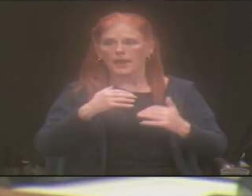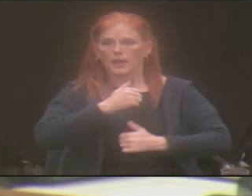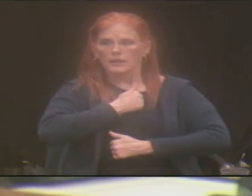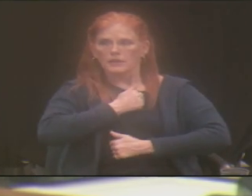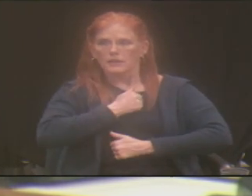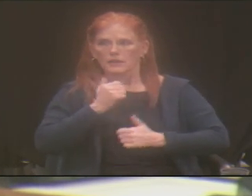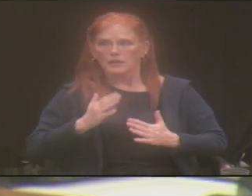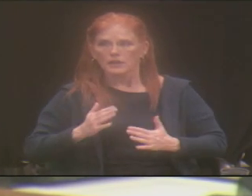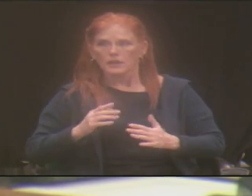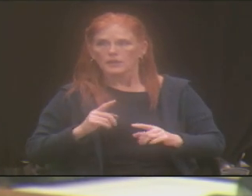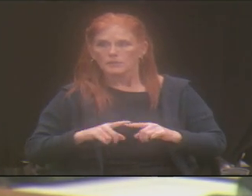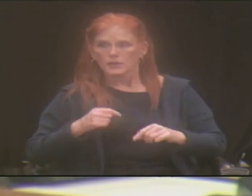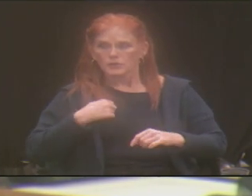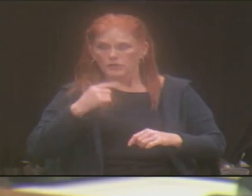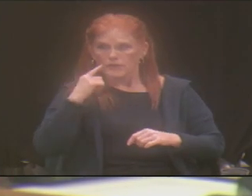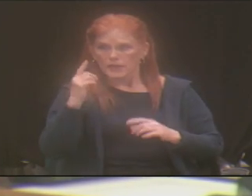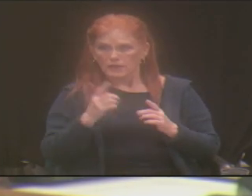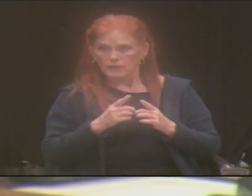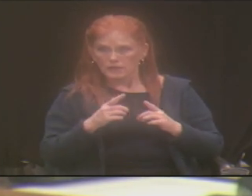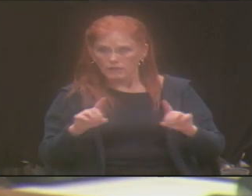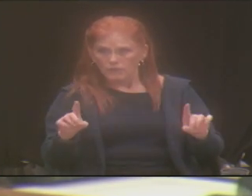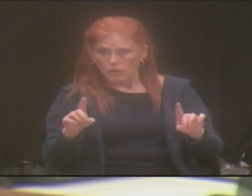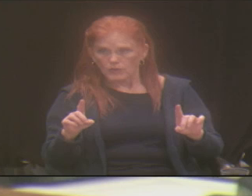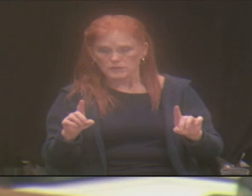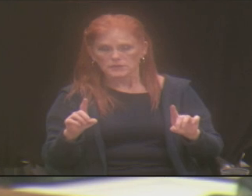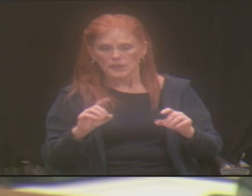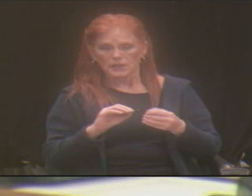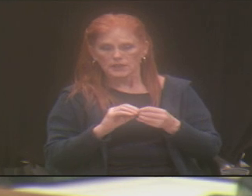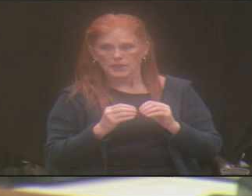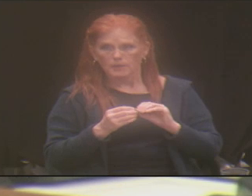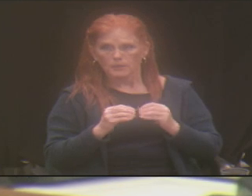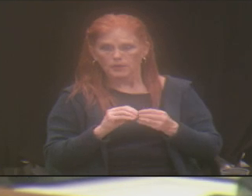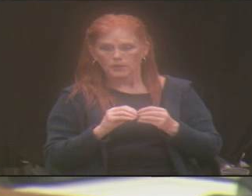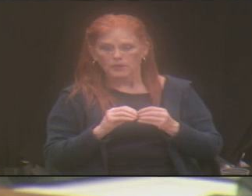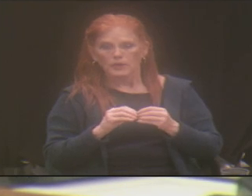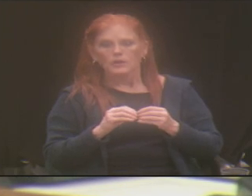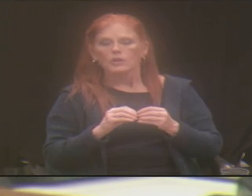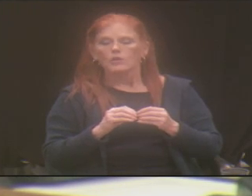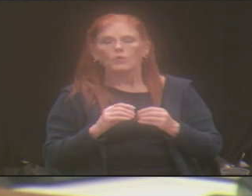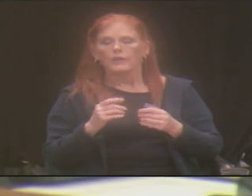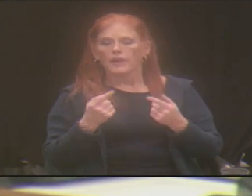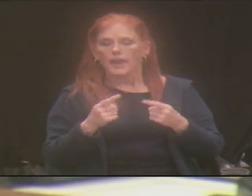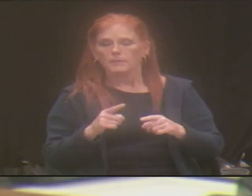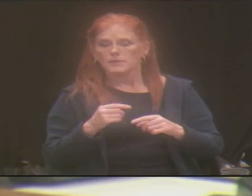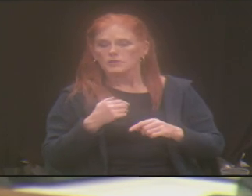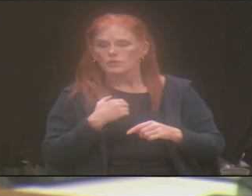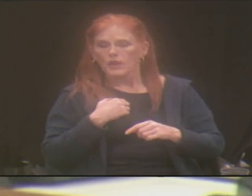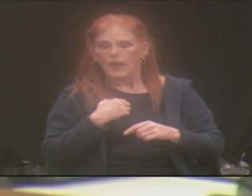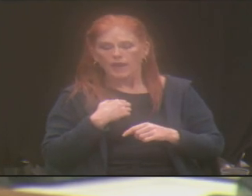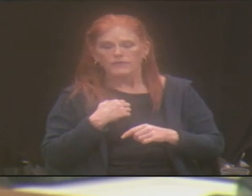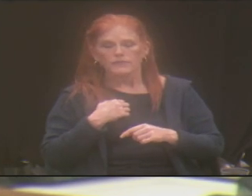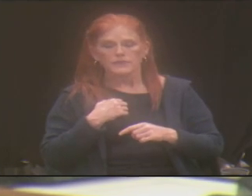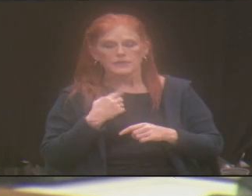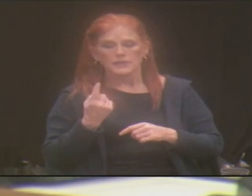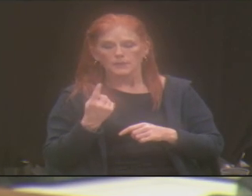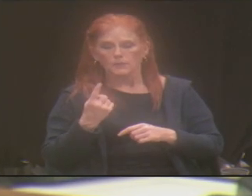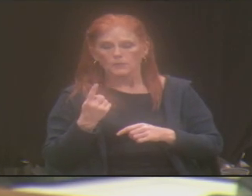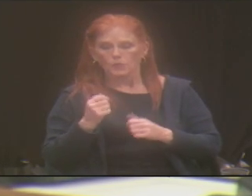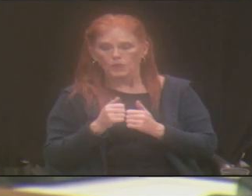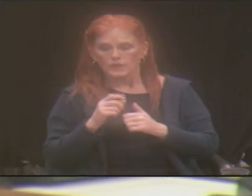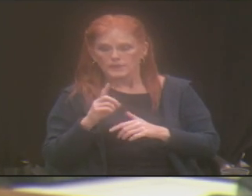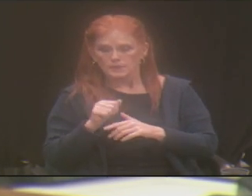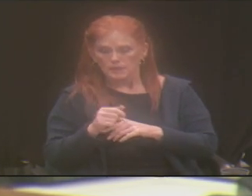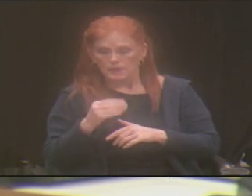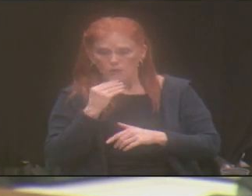look at the divorce rate of individuals with disabilities in the home or chronic illness, the